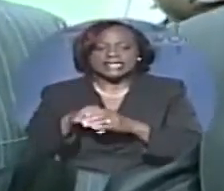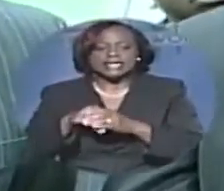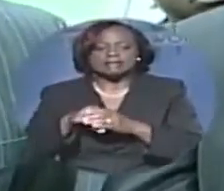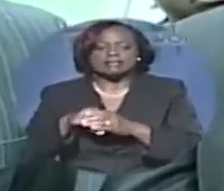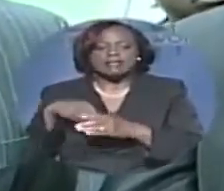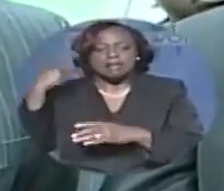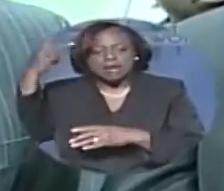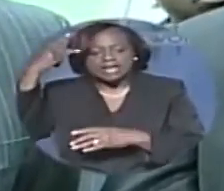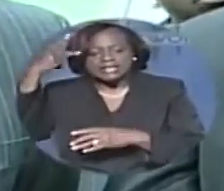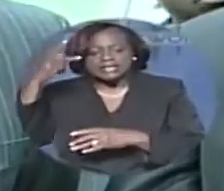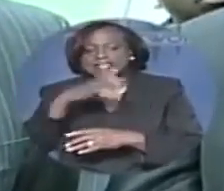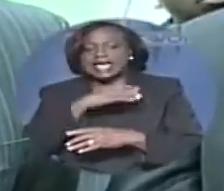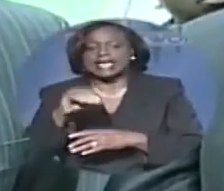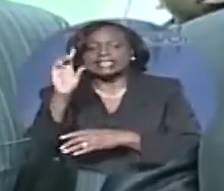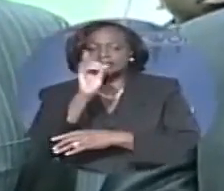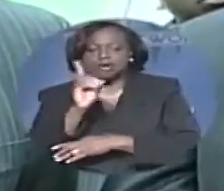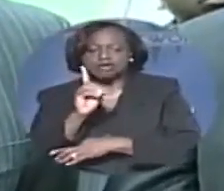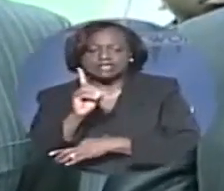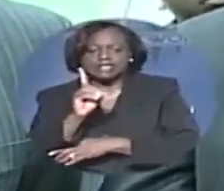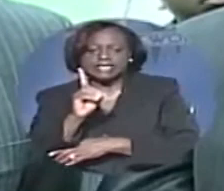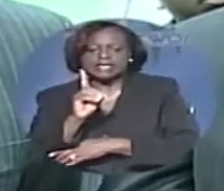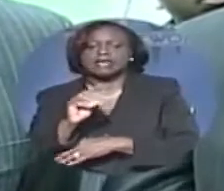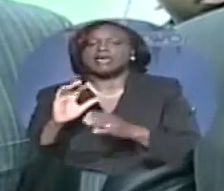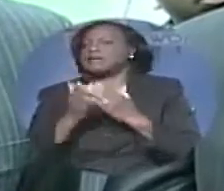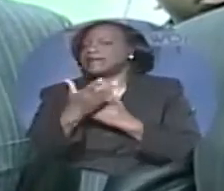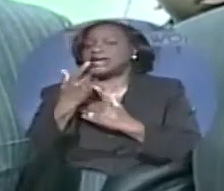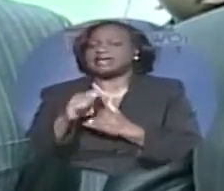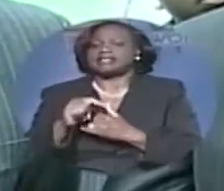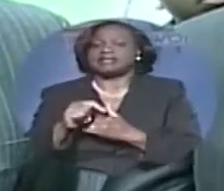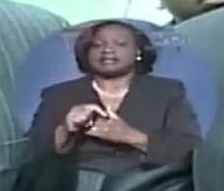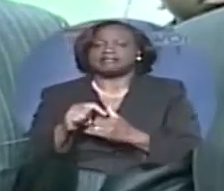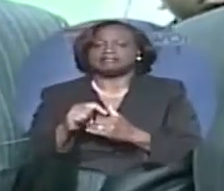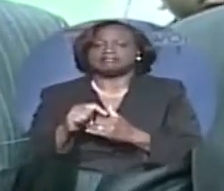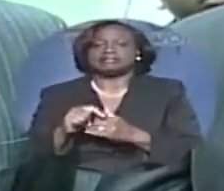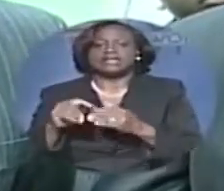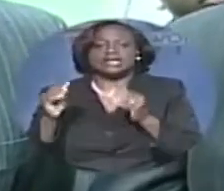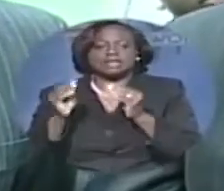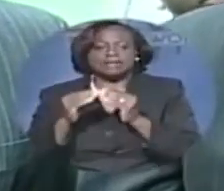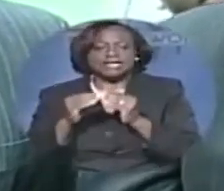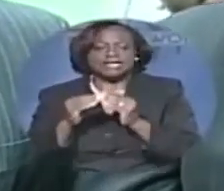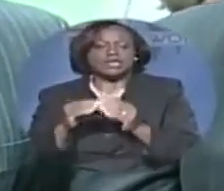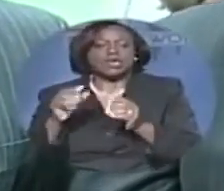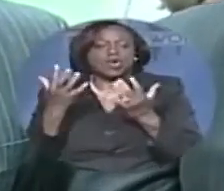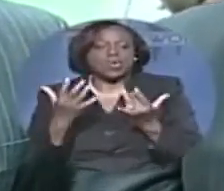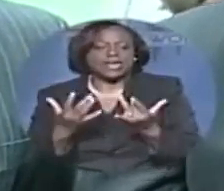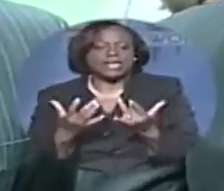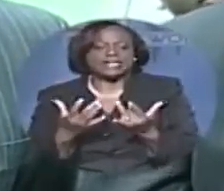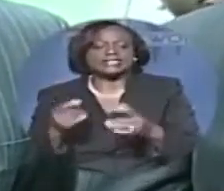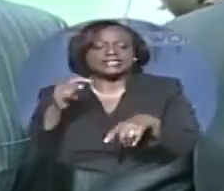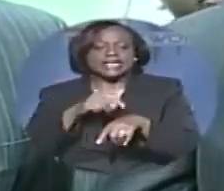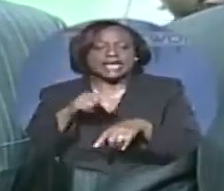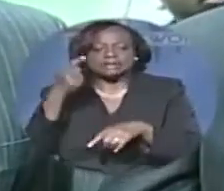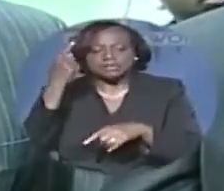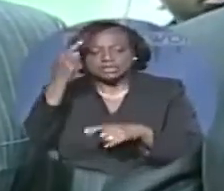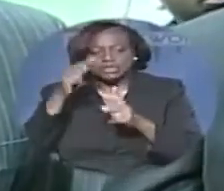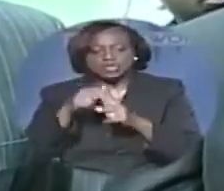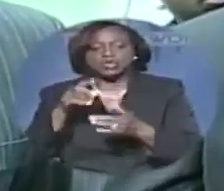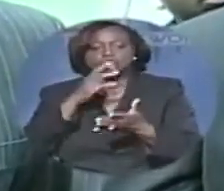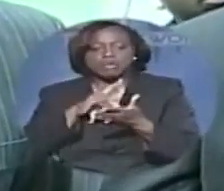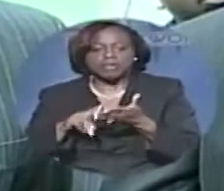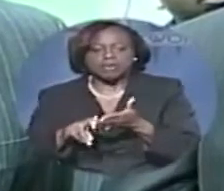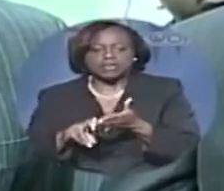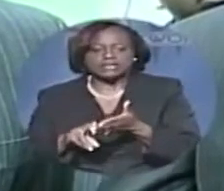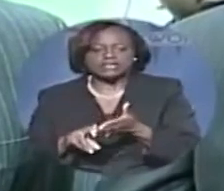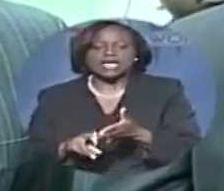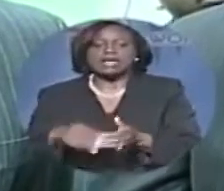by the committee waiting its due time to report. But everyone knows now we are